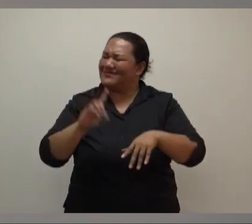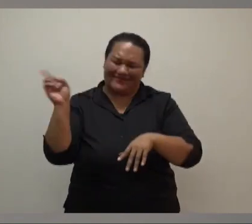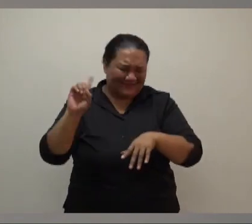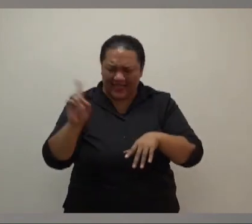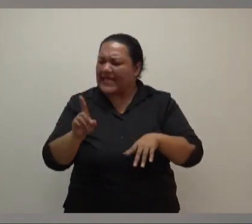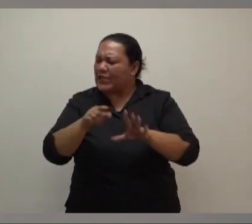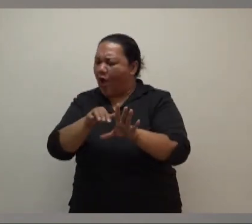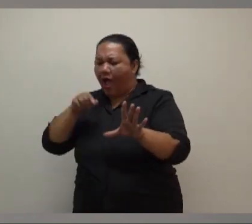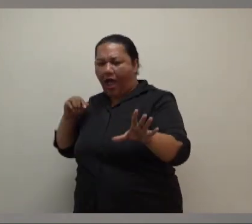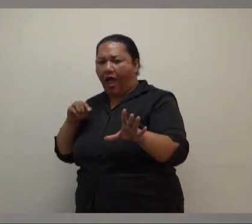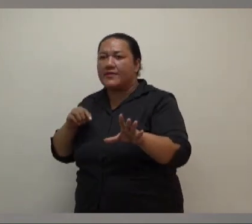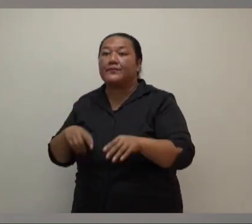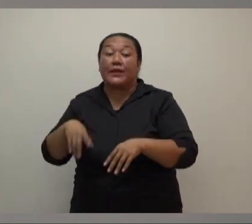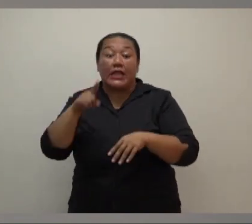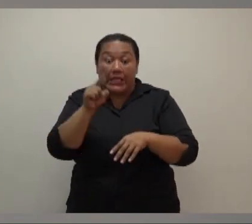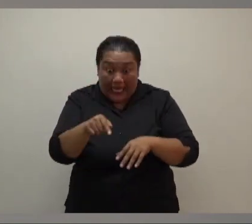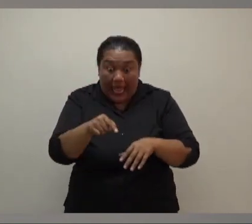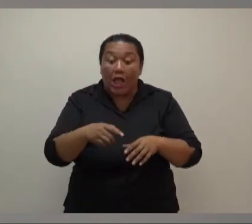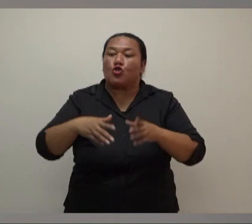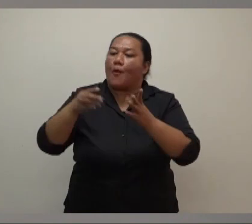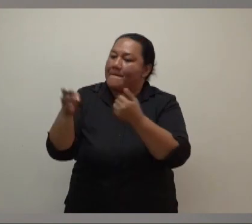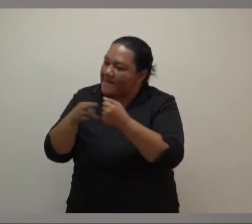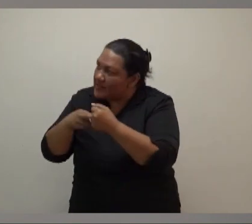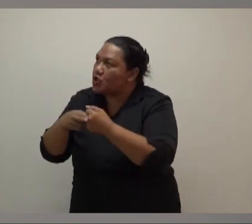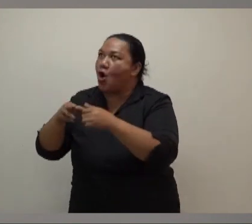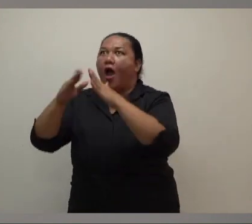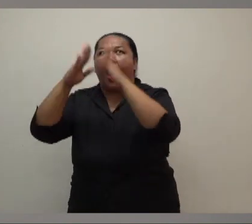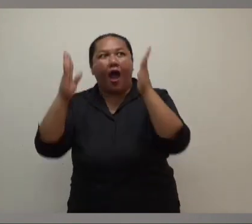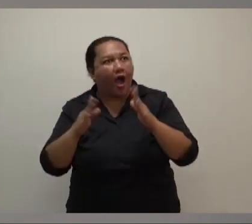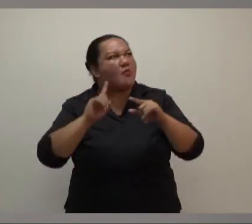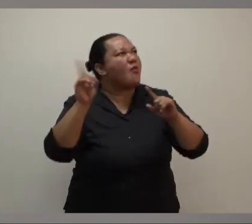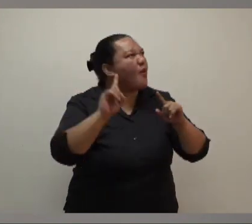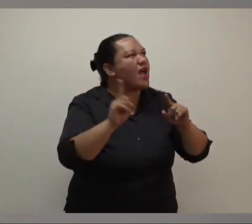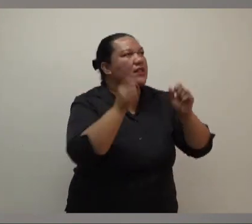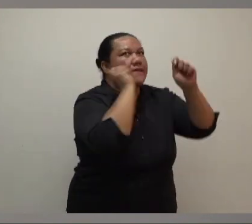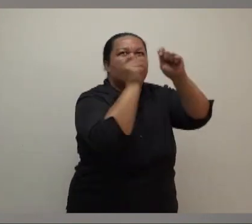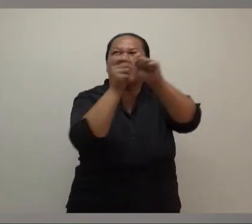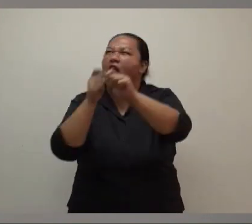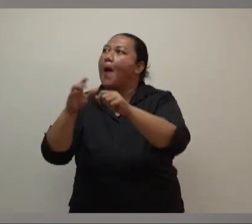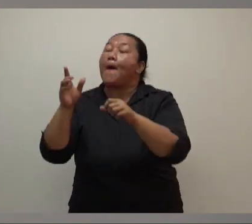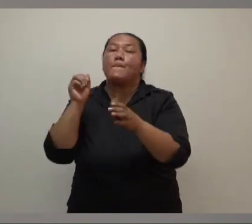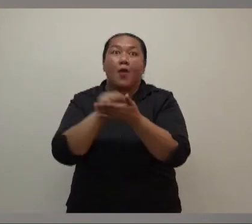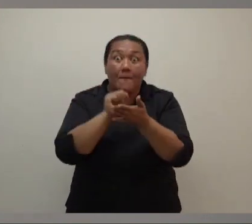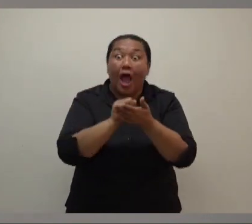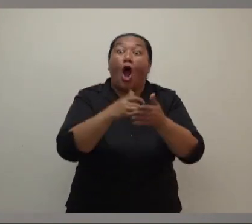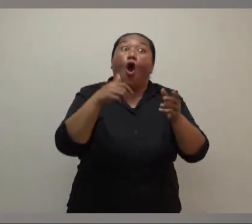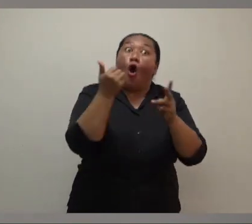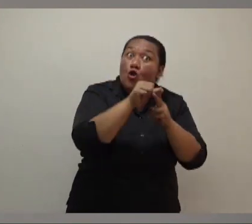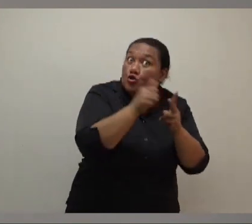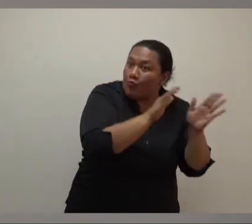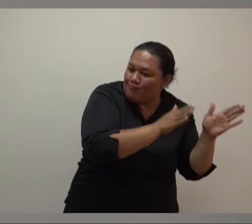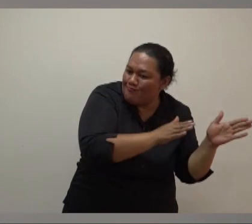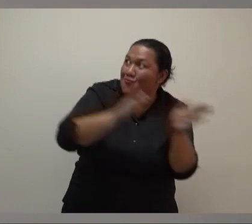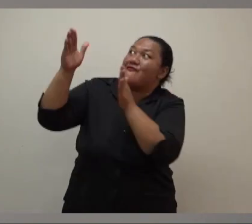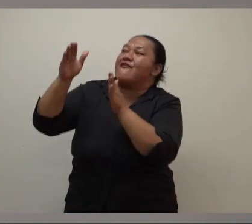Use this time to shutter your homes and prepare emergency kits. Move livestock to higher ground. If you're ordered to evacuate or feel